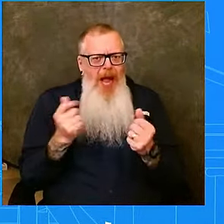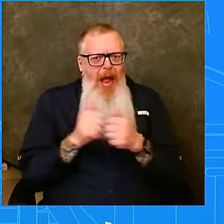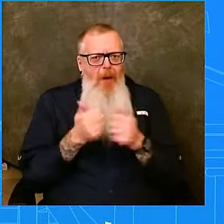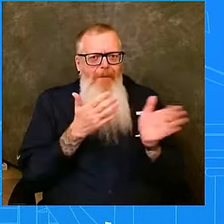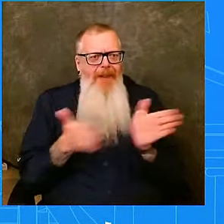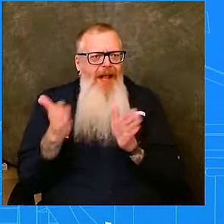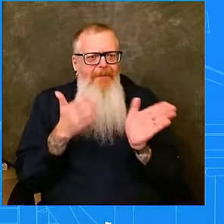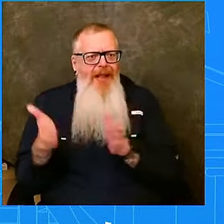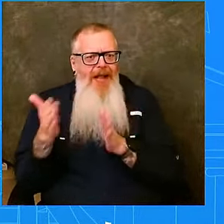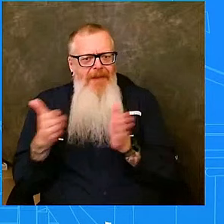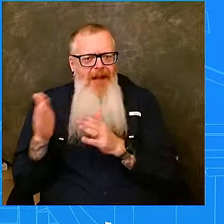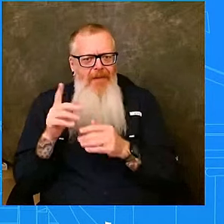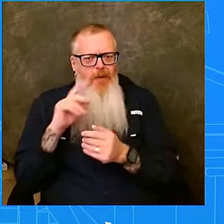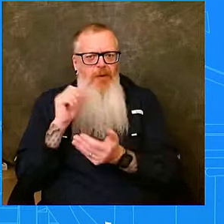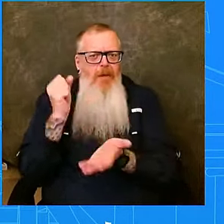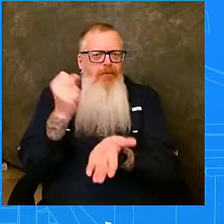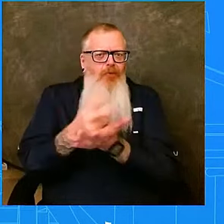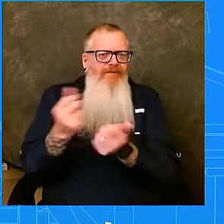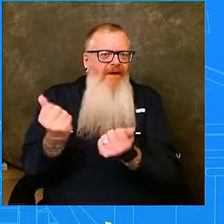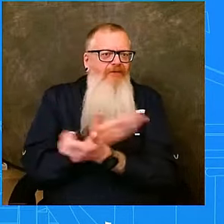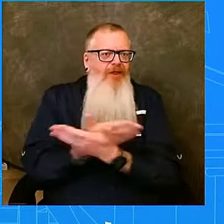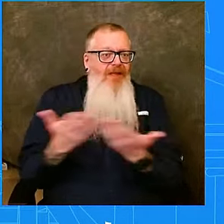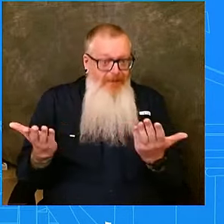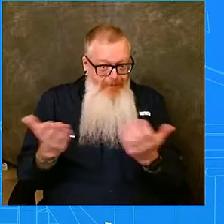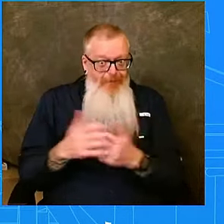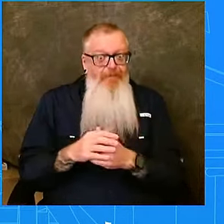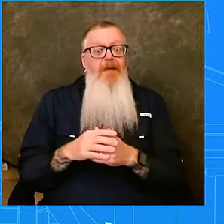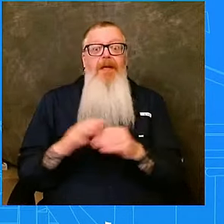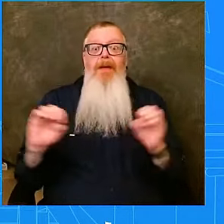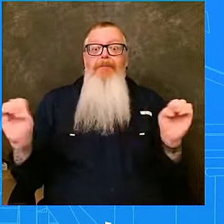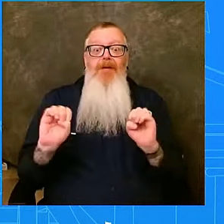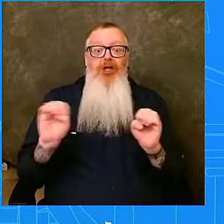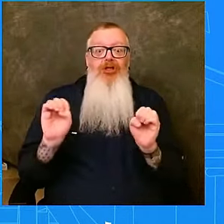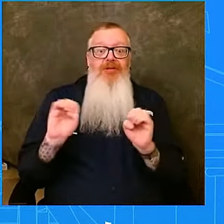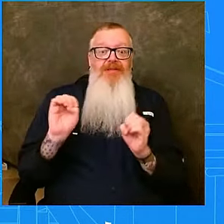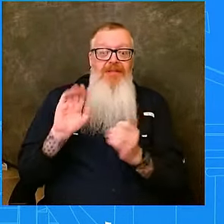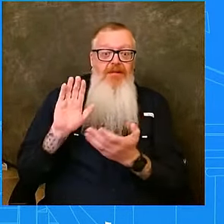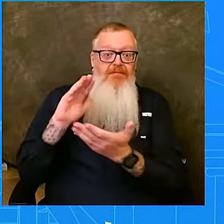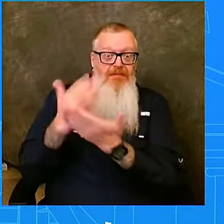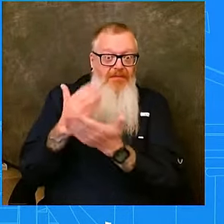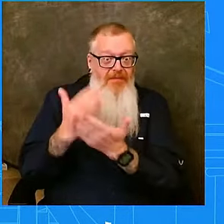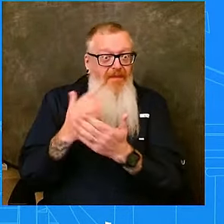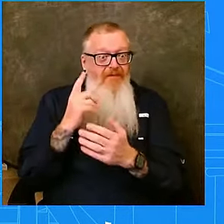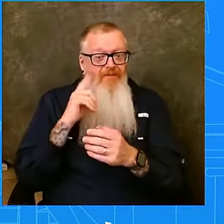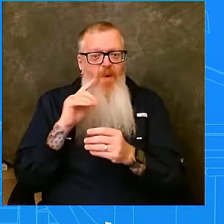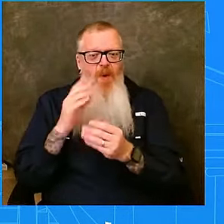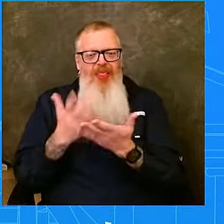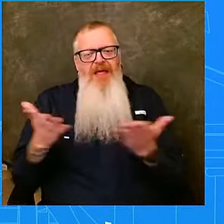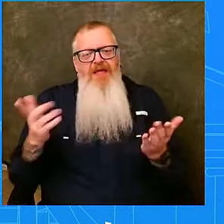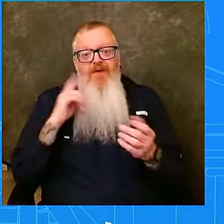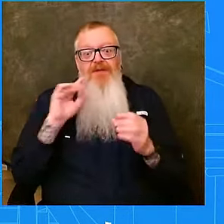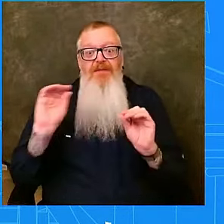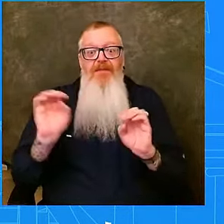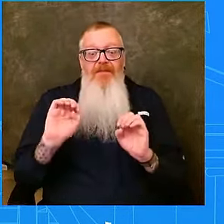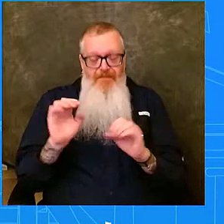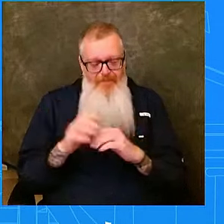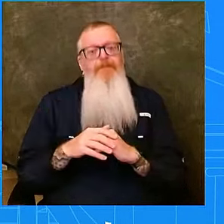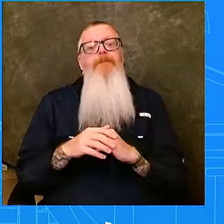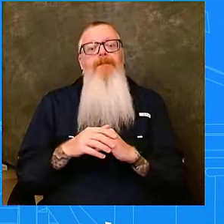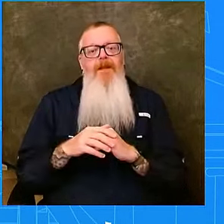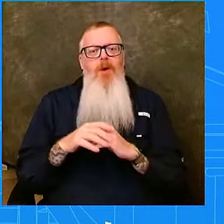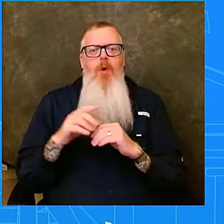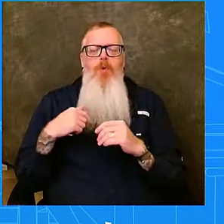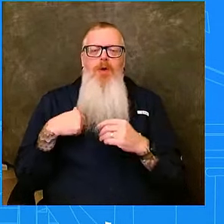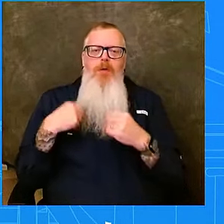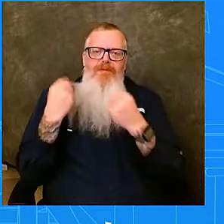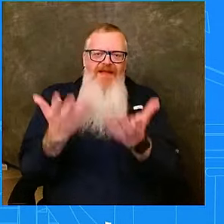Seminole Tribe of Florida, allows us to be able to employ the resources that we have staged to immediately begin to save